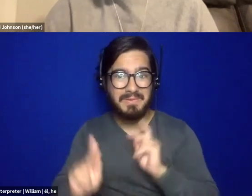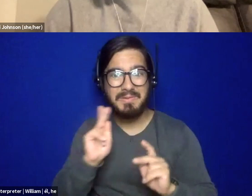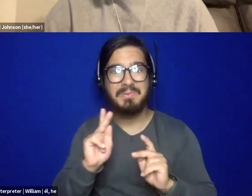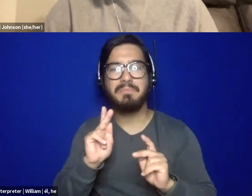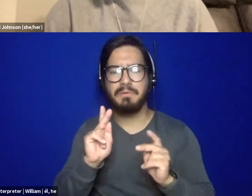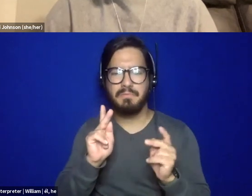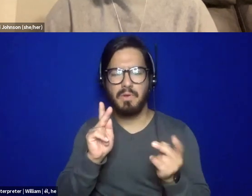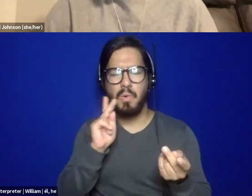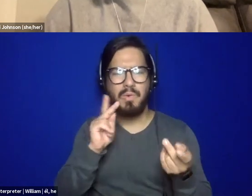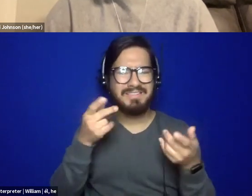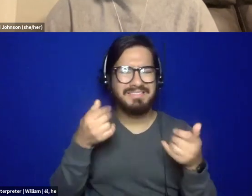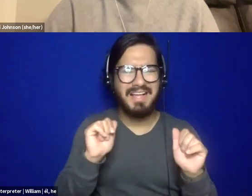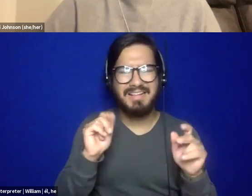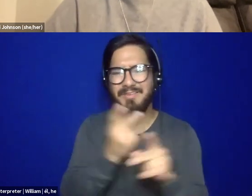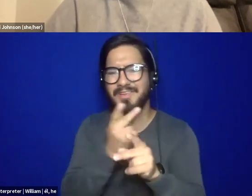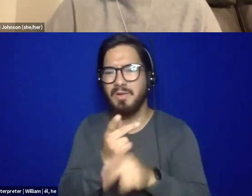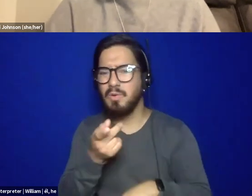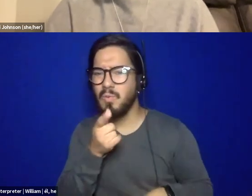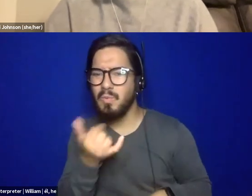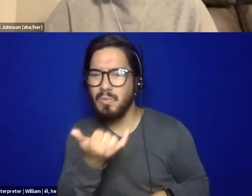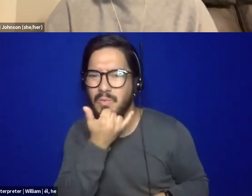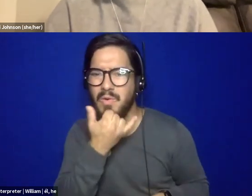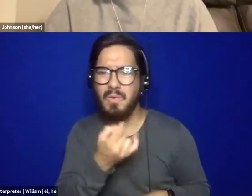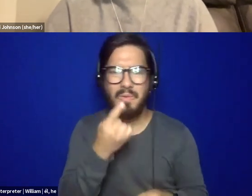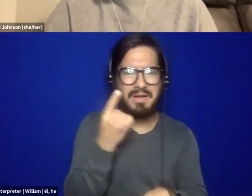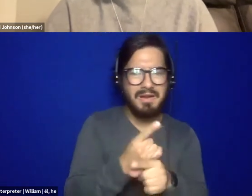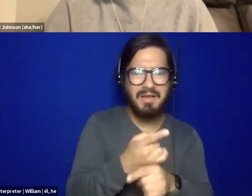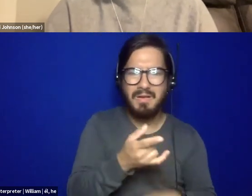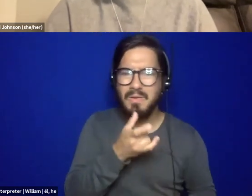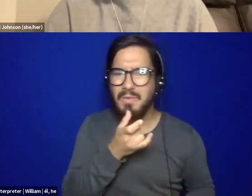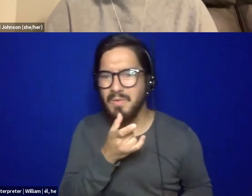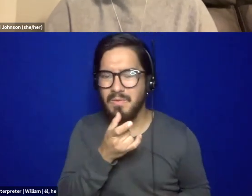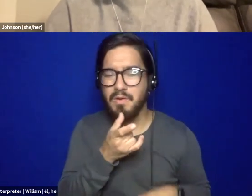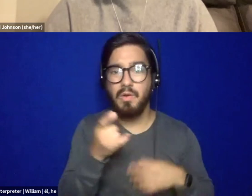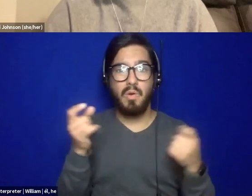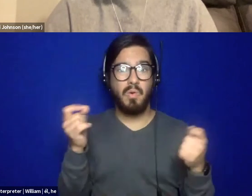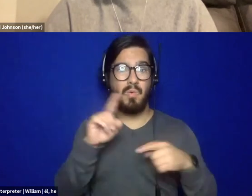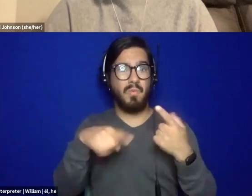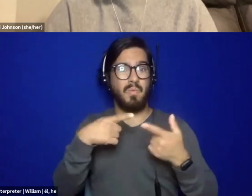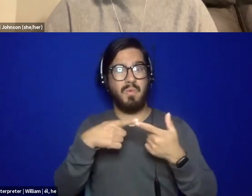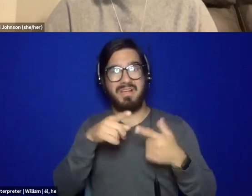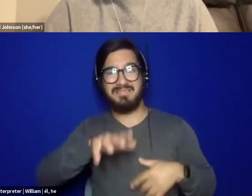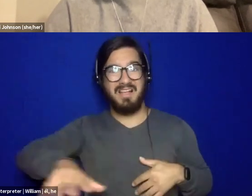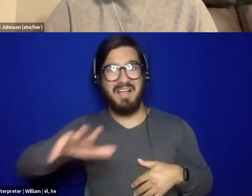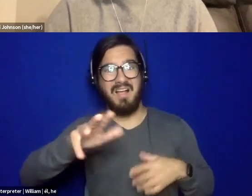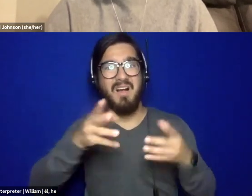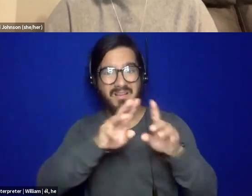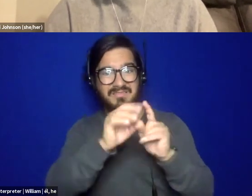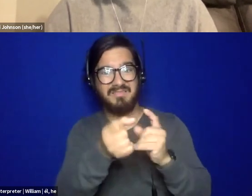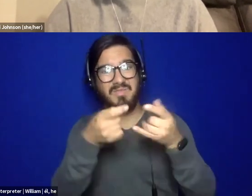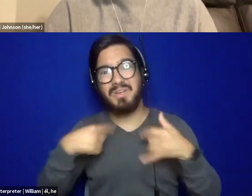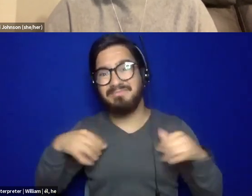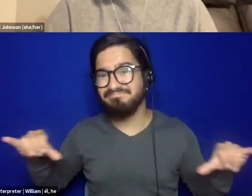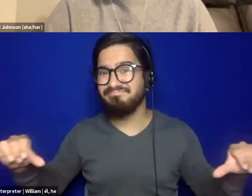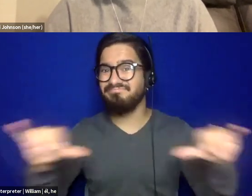who's right and who's wrong. When in a lot of situations, we're all right and we're all wrong and we need to all have our voices heard about what it